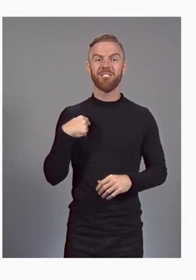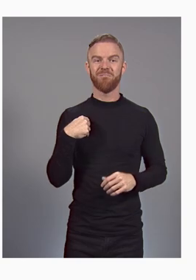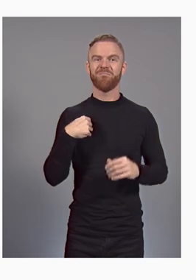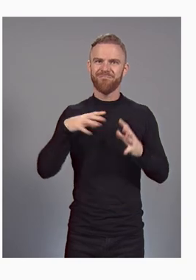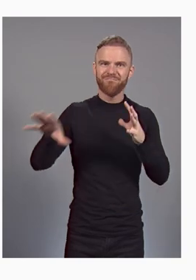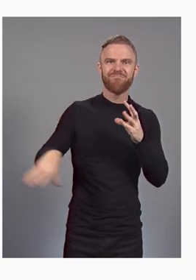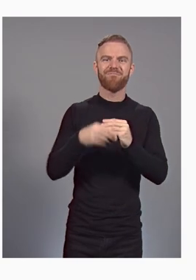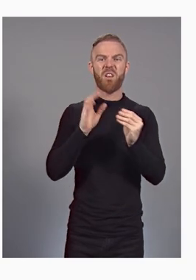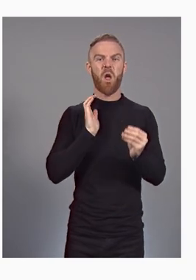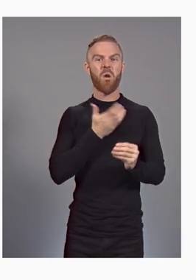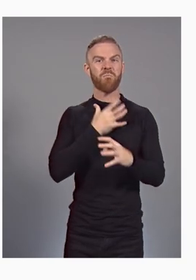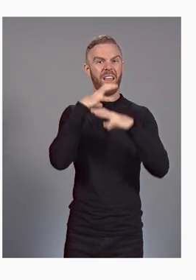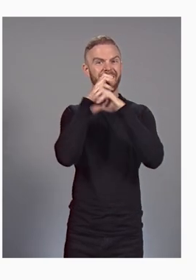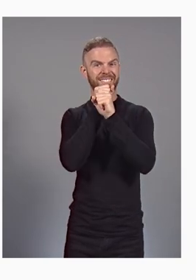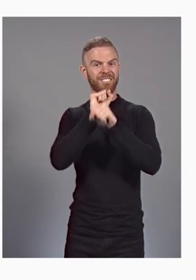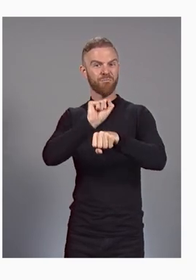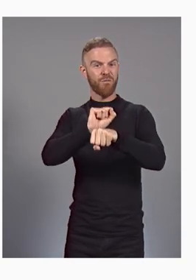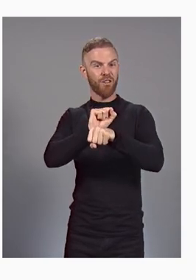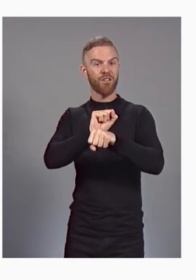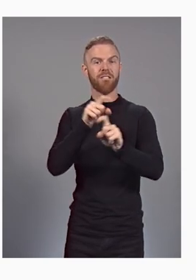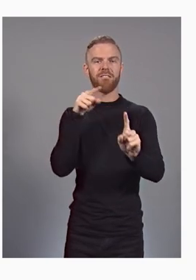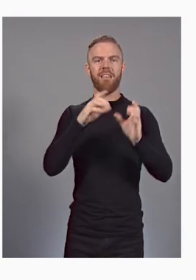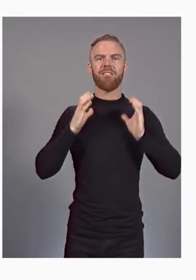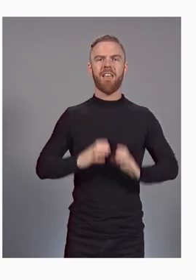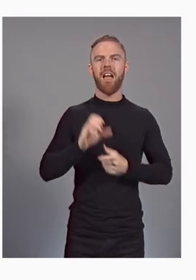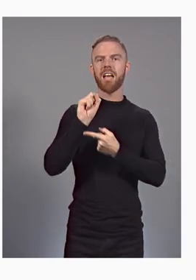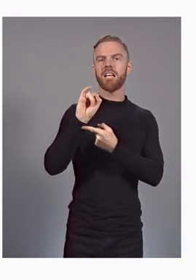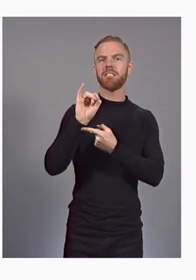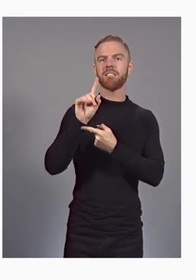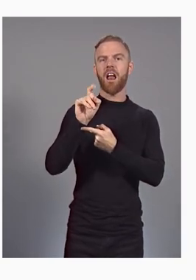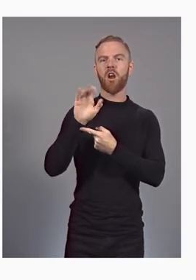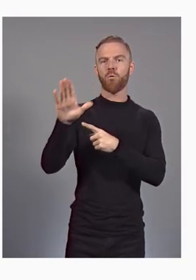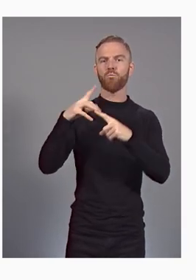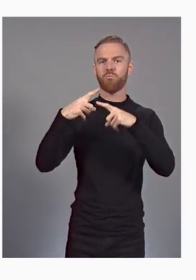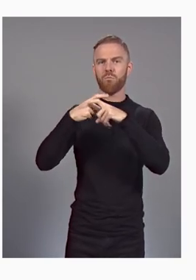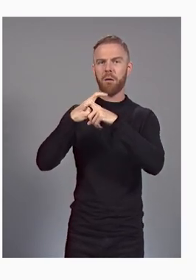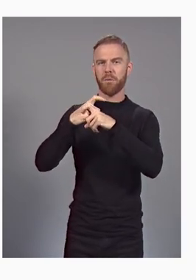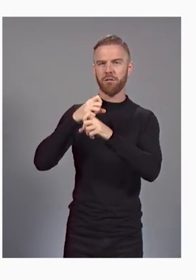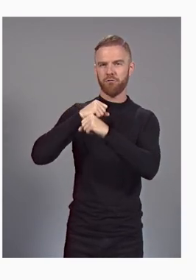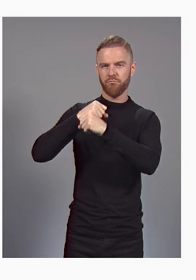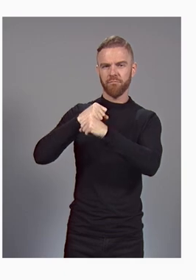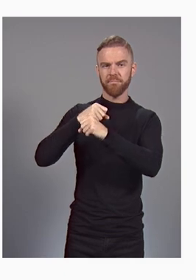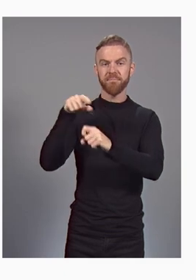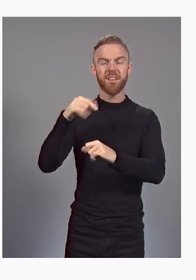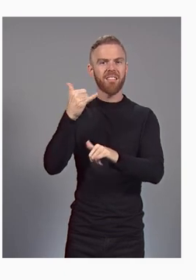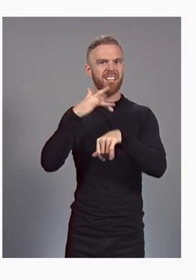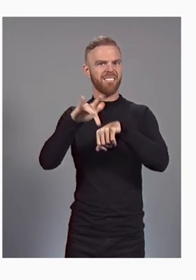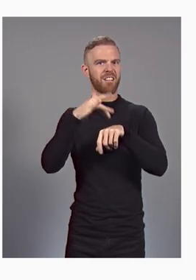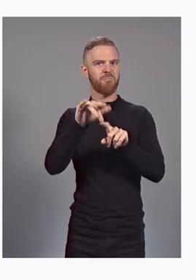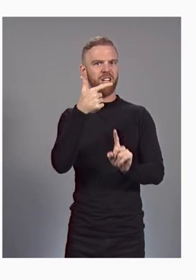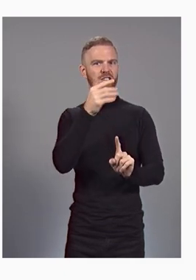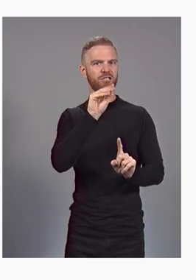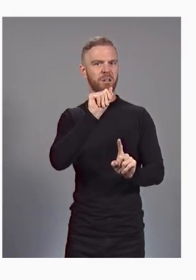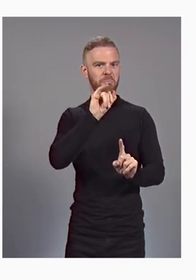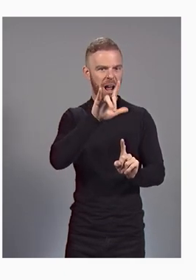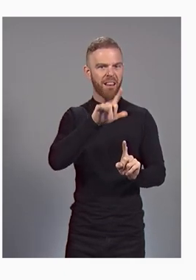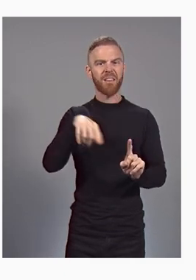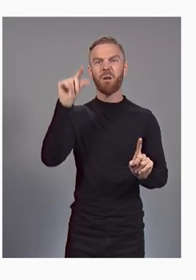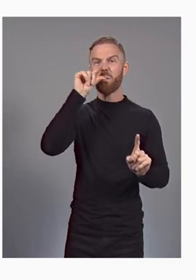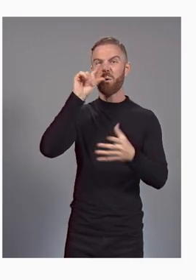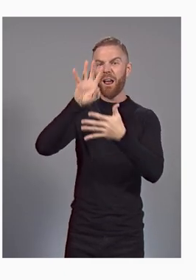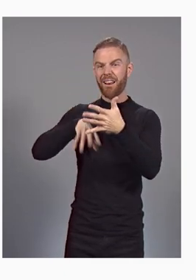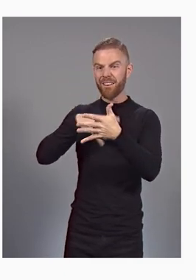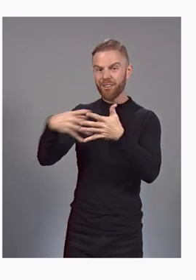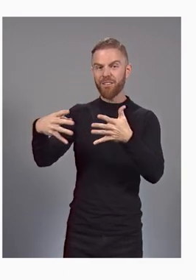confidentiality with client-side encryption, now in Gmail and Google Calendar. And our support for